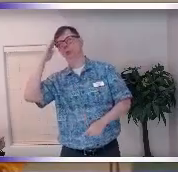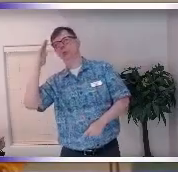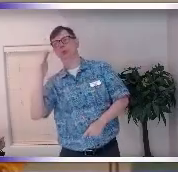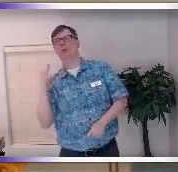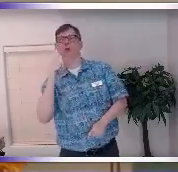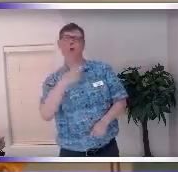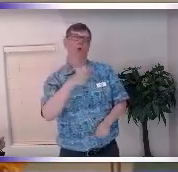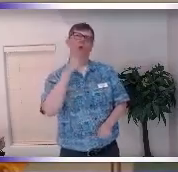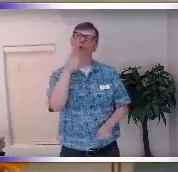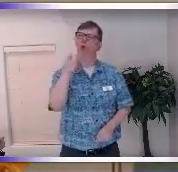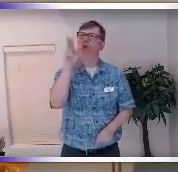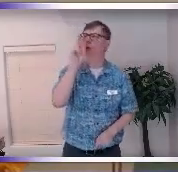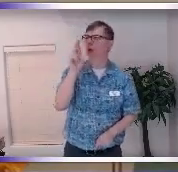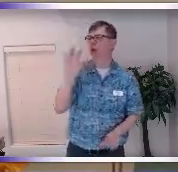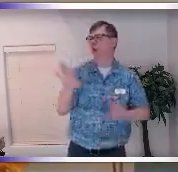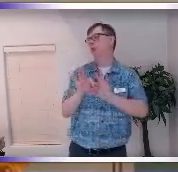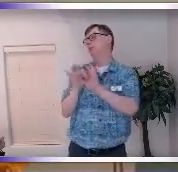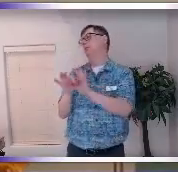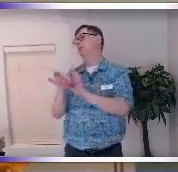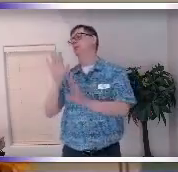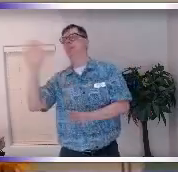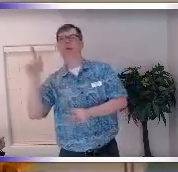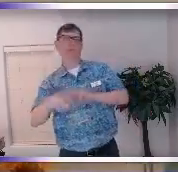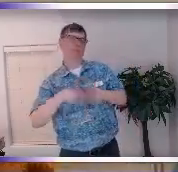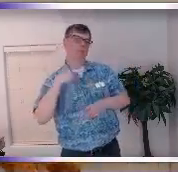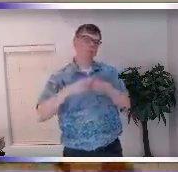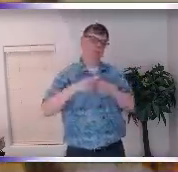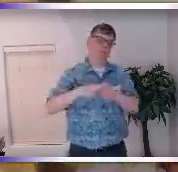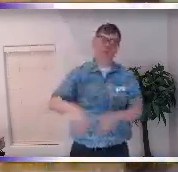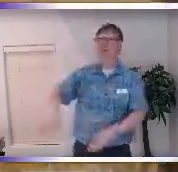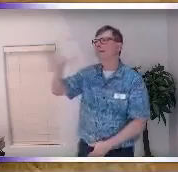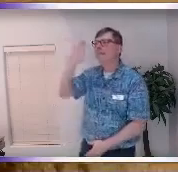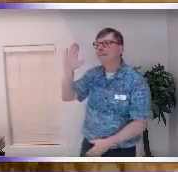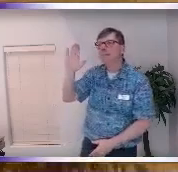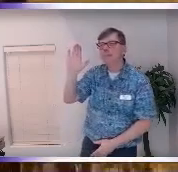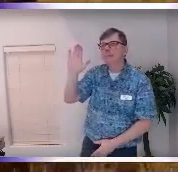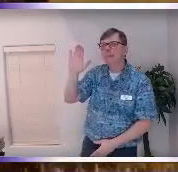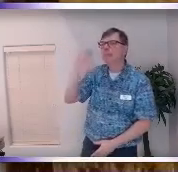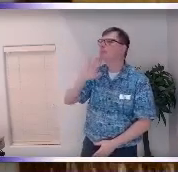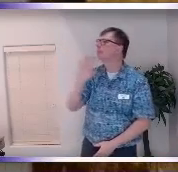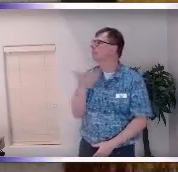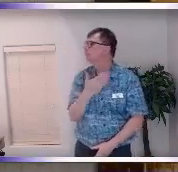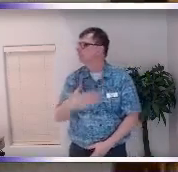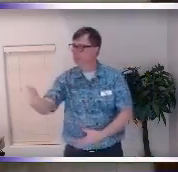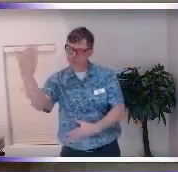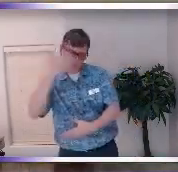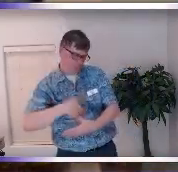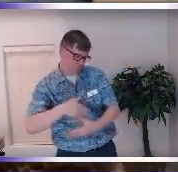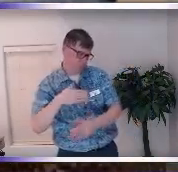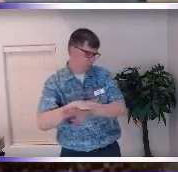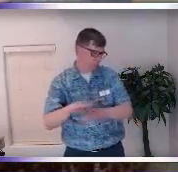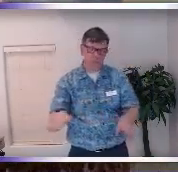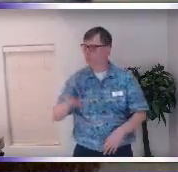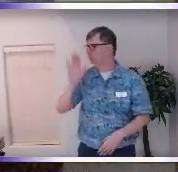so that when you meet that person you can truly pause because in these mundane there